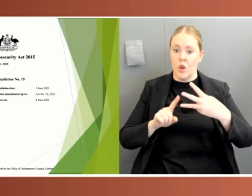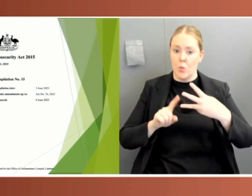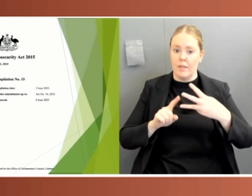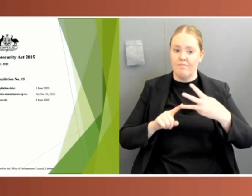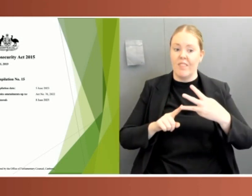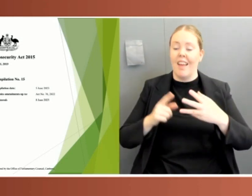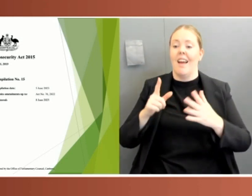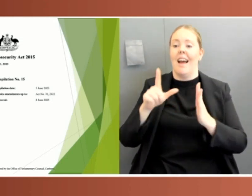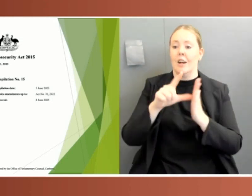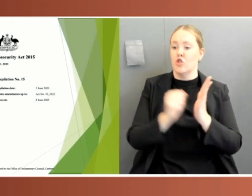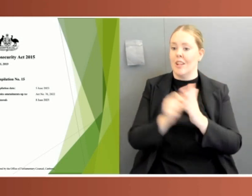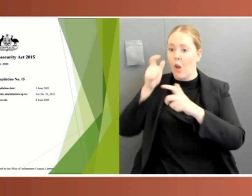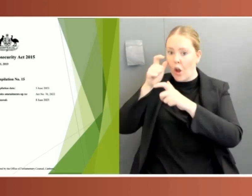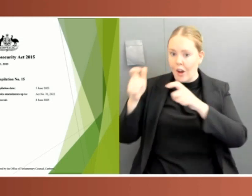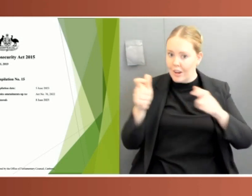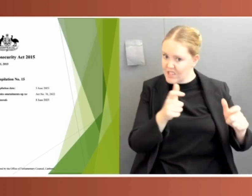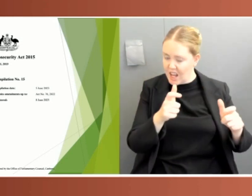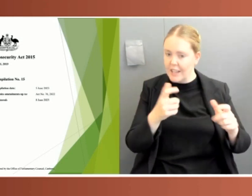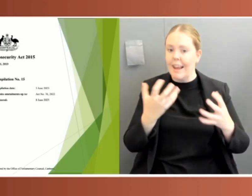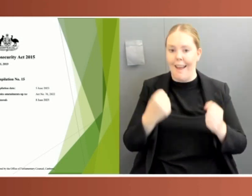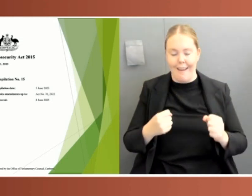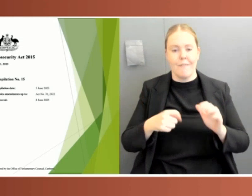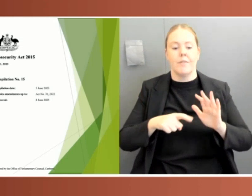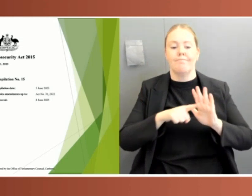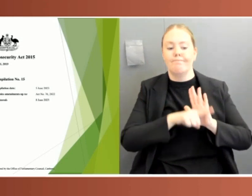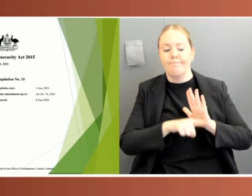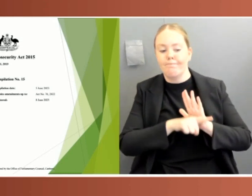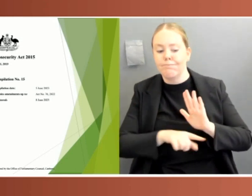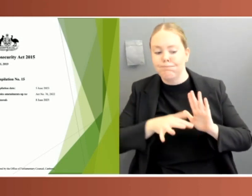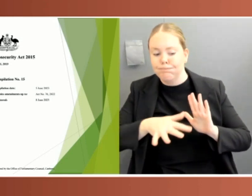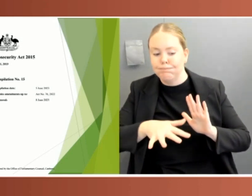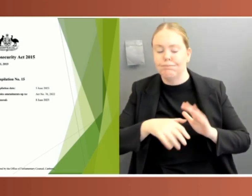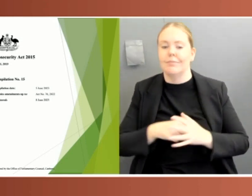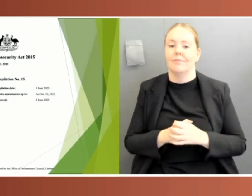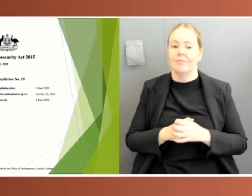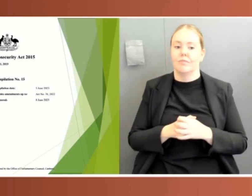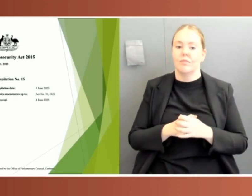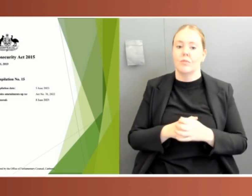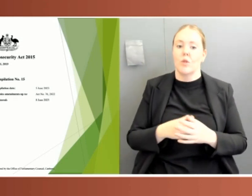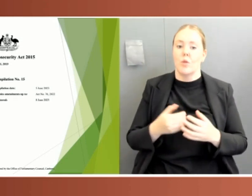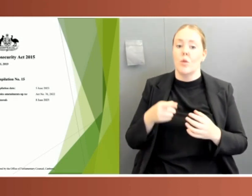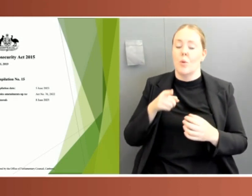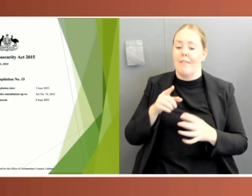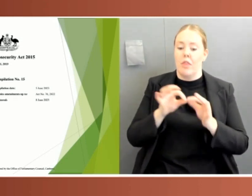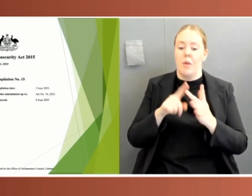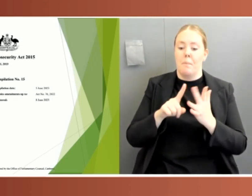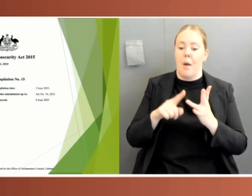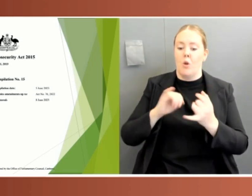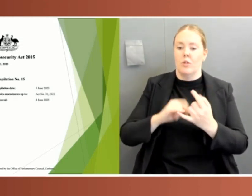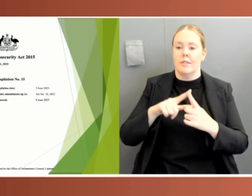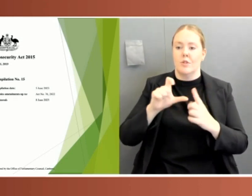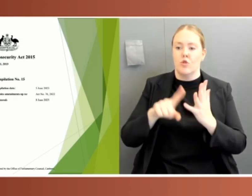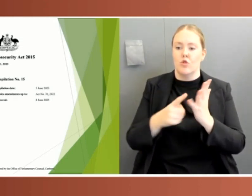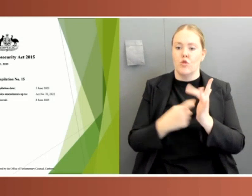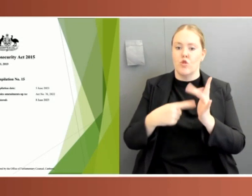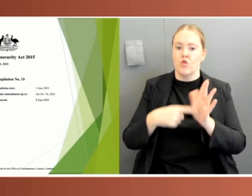well illustrated by the Commonwealth Biosecurity Act, which provides a comprehensive framework for the management of biosecurity risks in Australia. On the 21st of